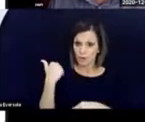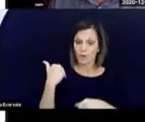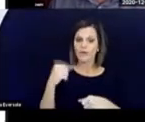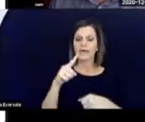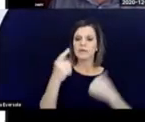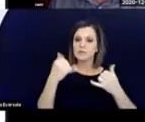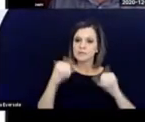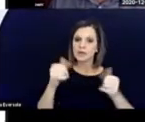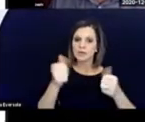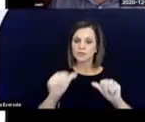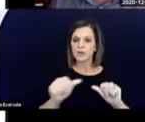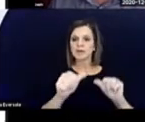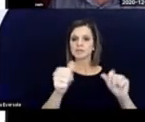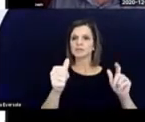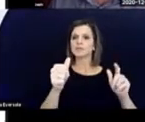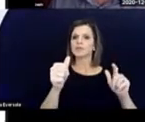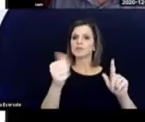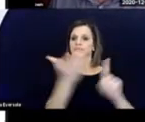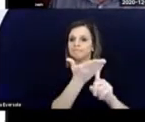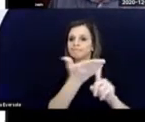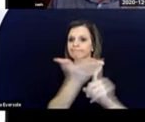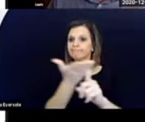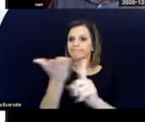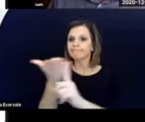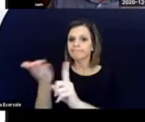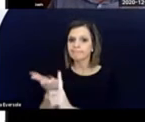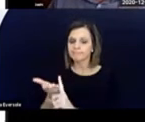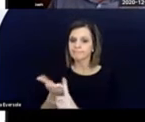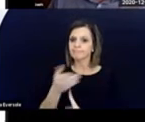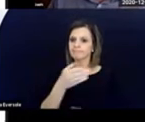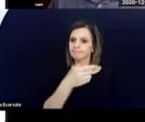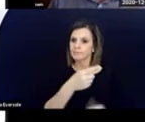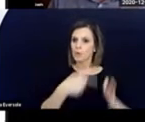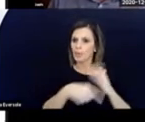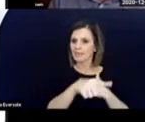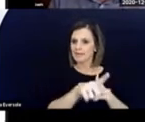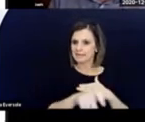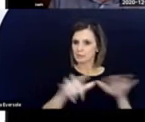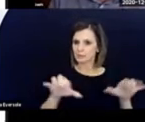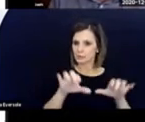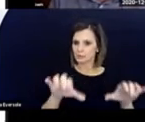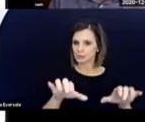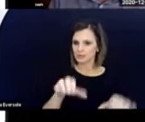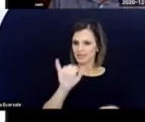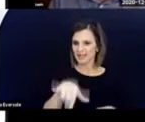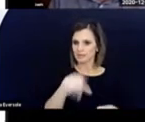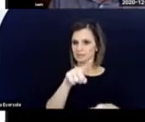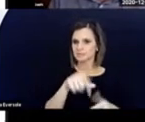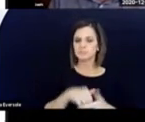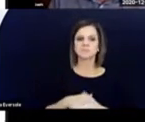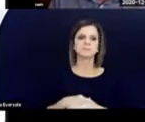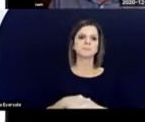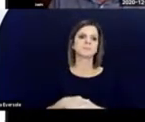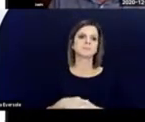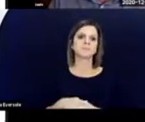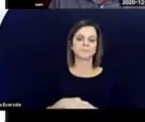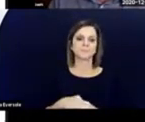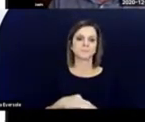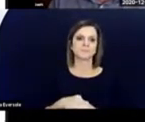he was still trying to convince people that this is what they, they needed to do.